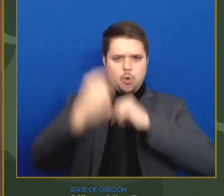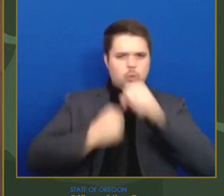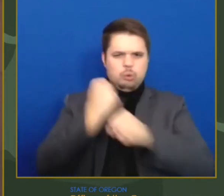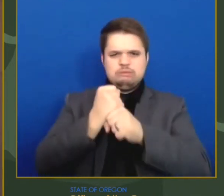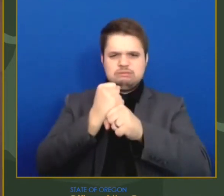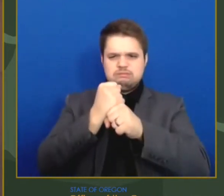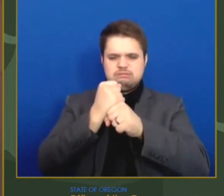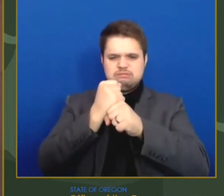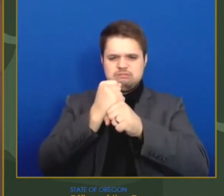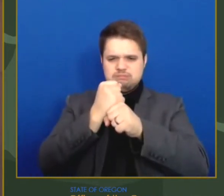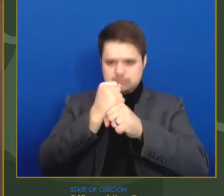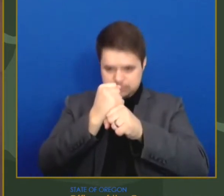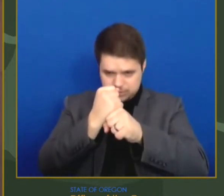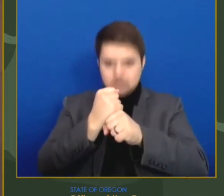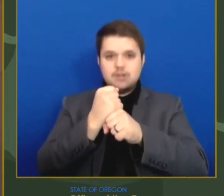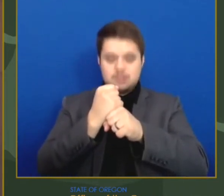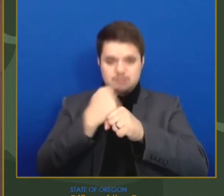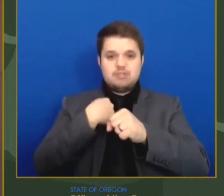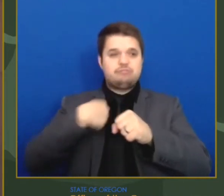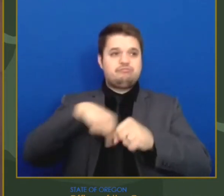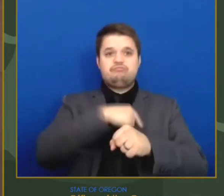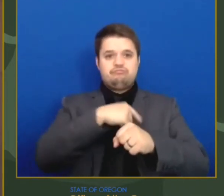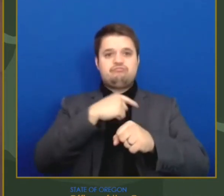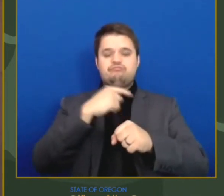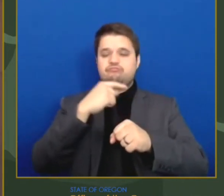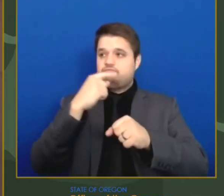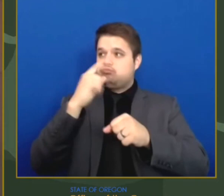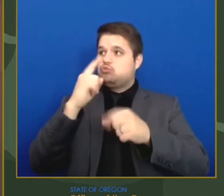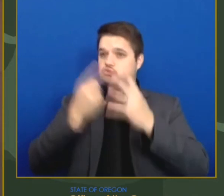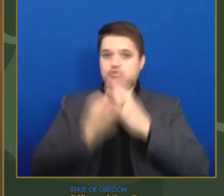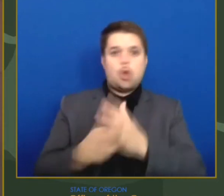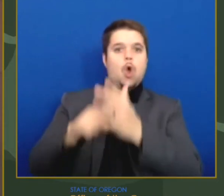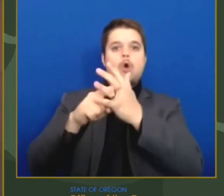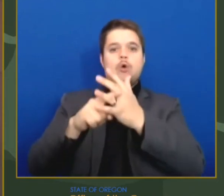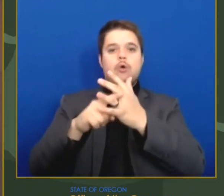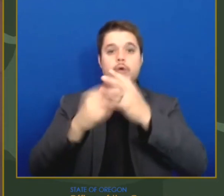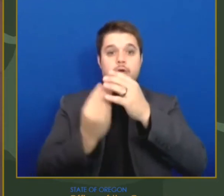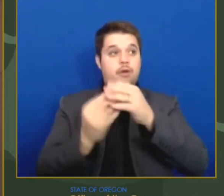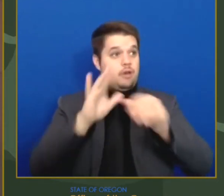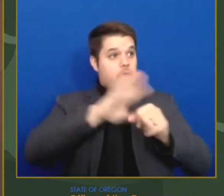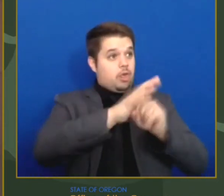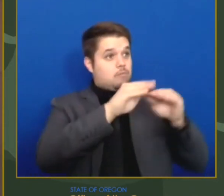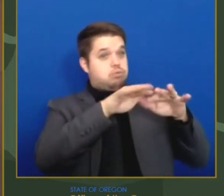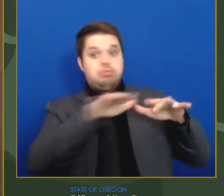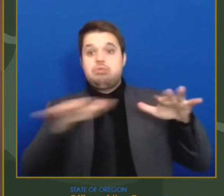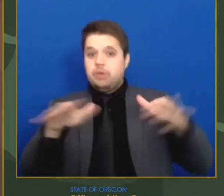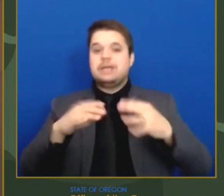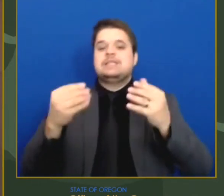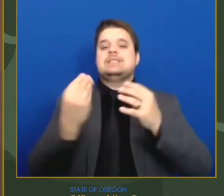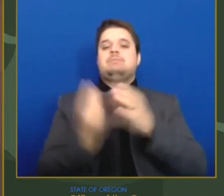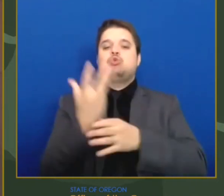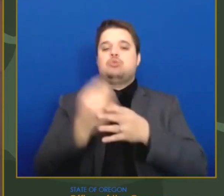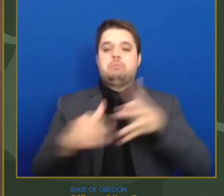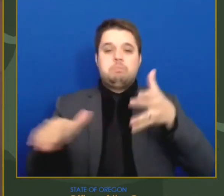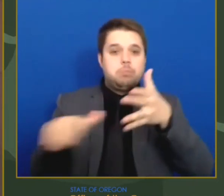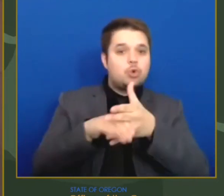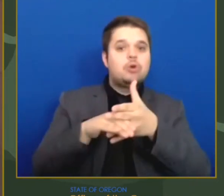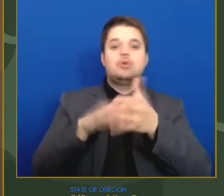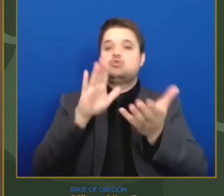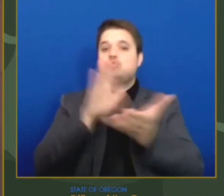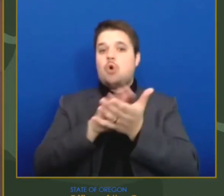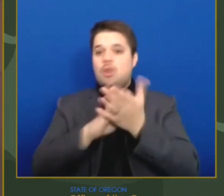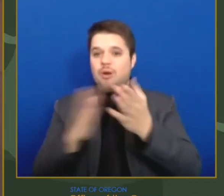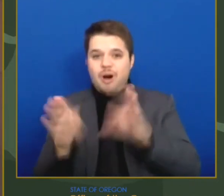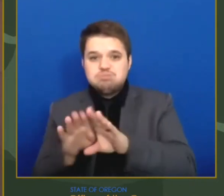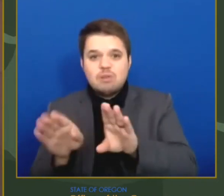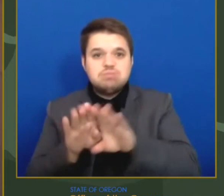Oregon schools just days before we shut them down completely. I remember the great uncertainty